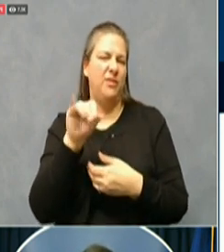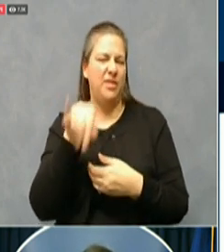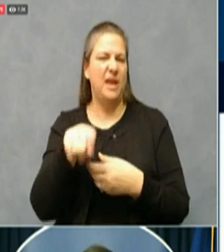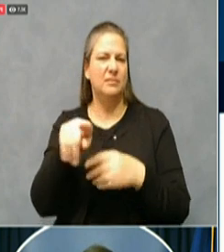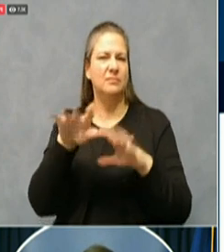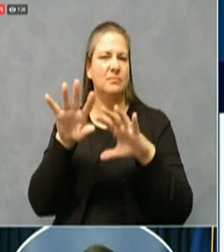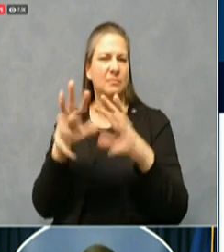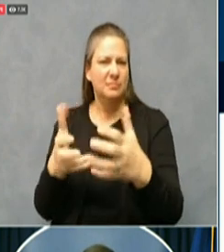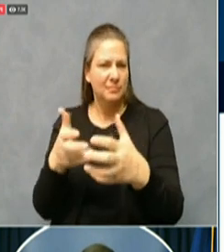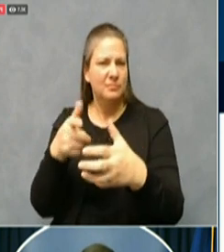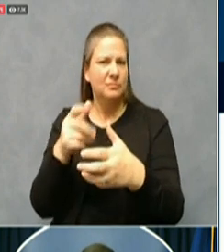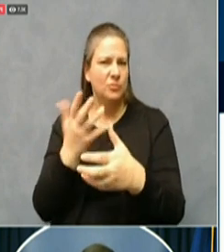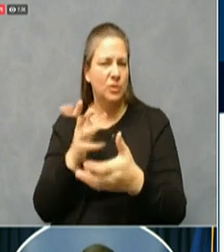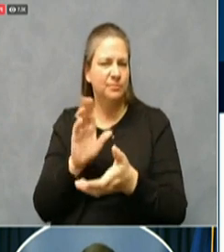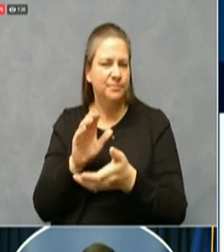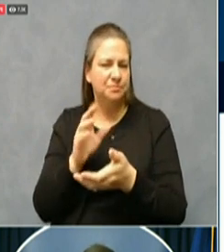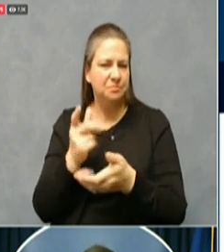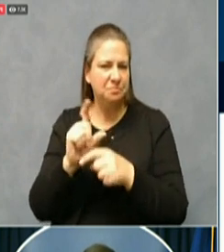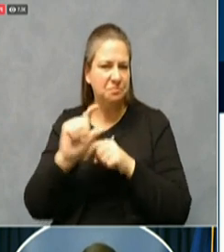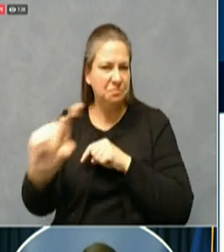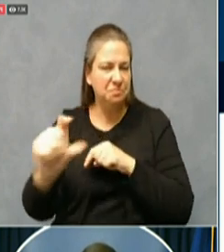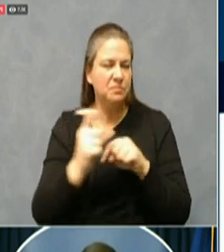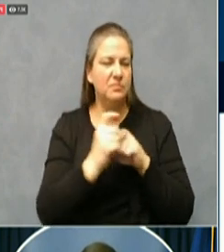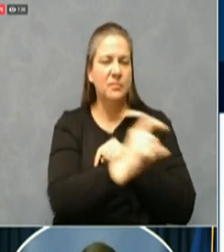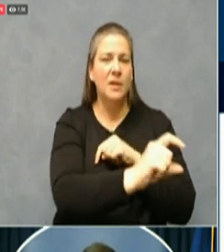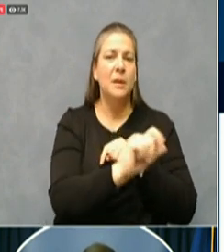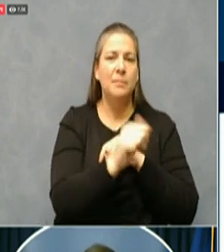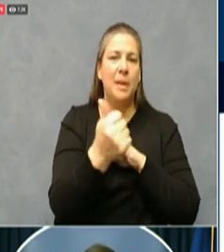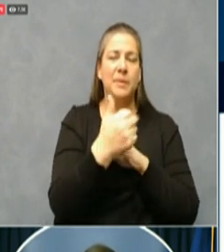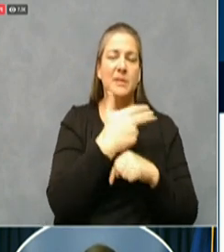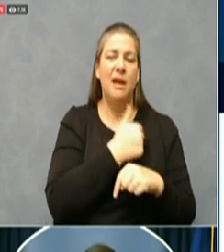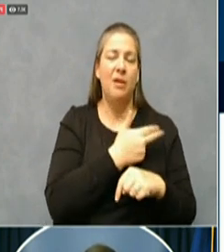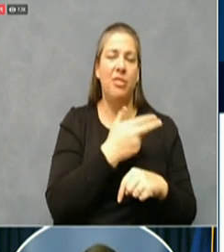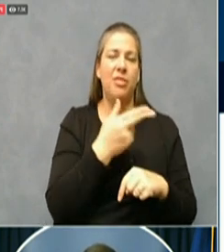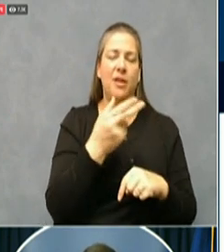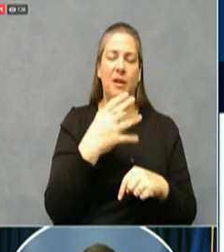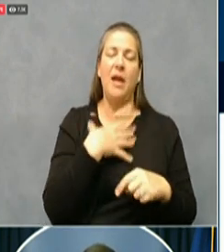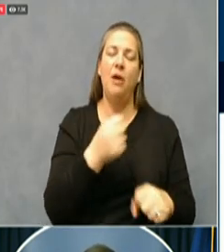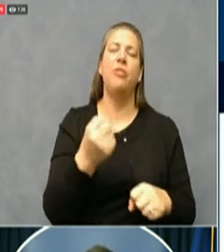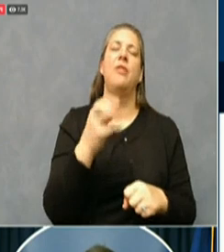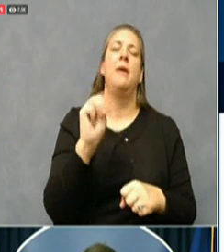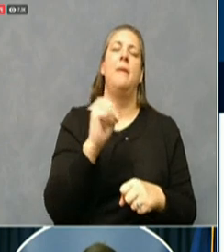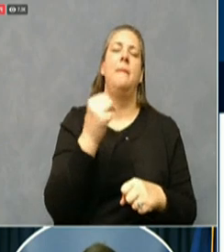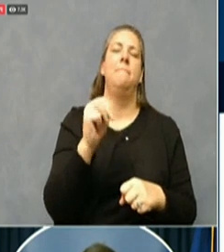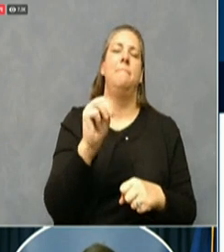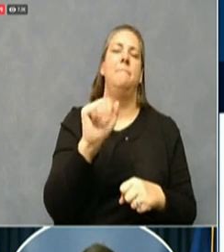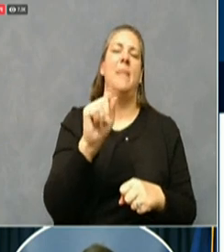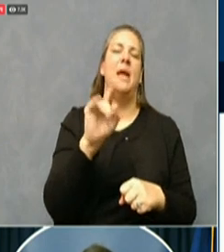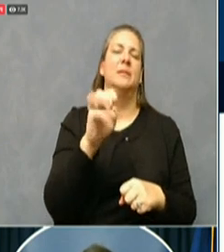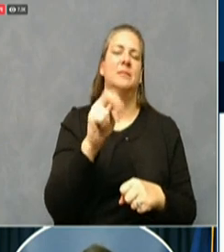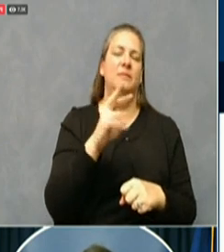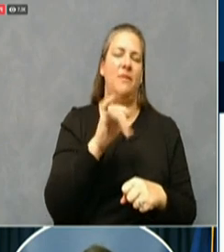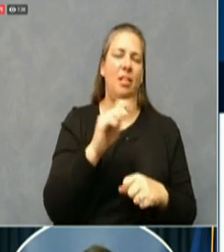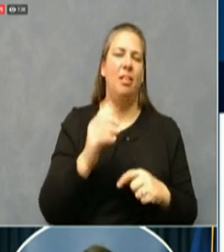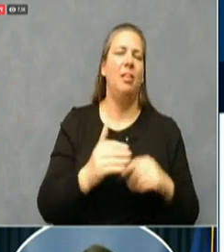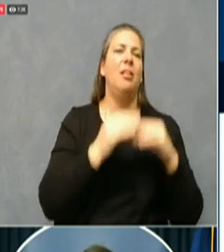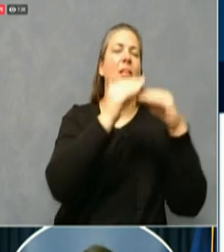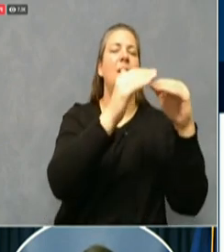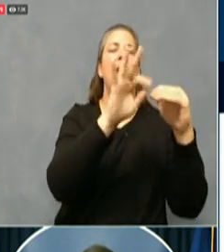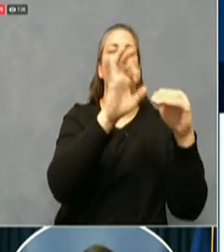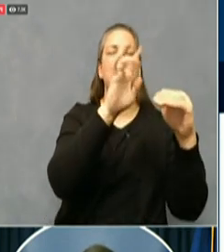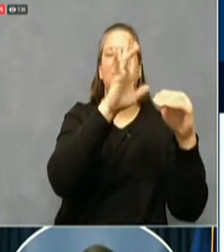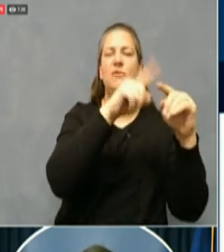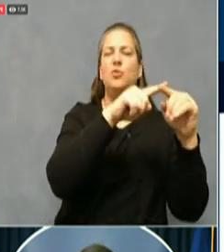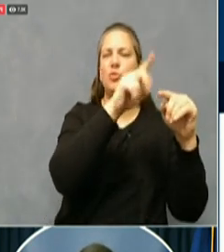Baptist Health Madisonville 975 Baptist Health Louisville 975 Saint Elizabeth